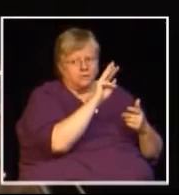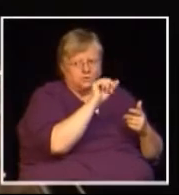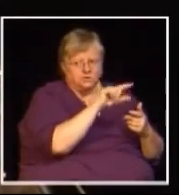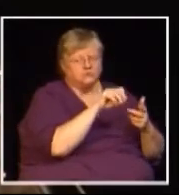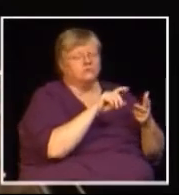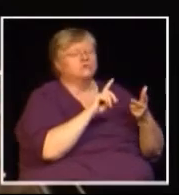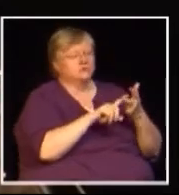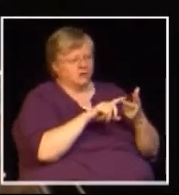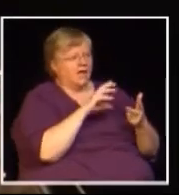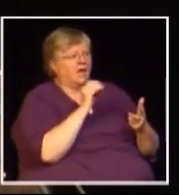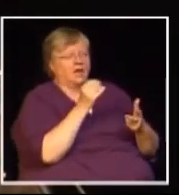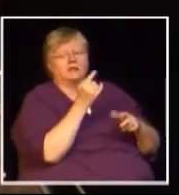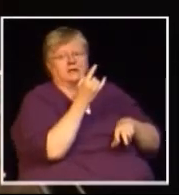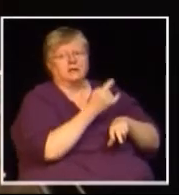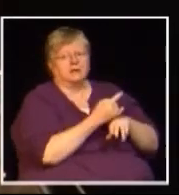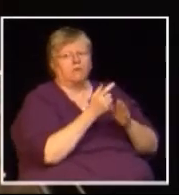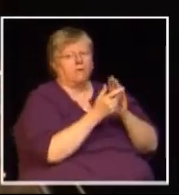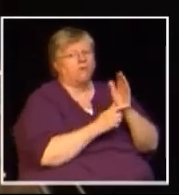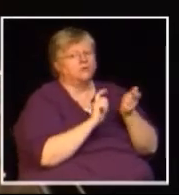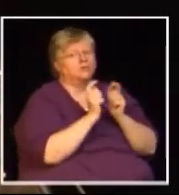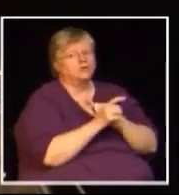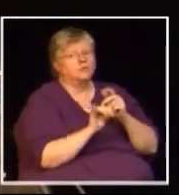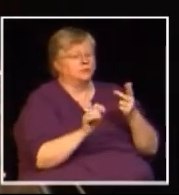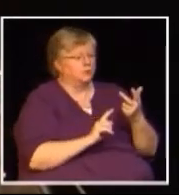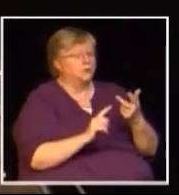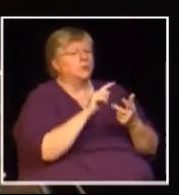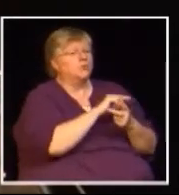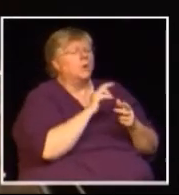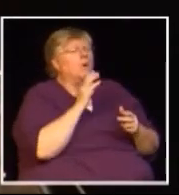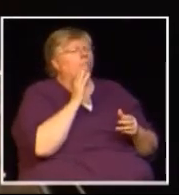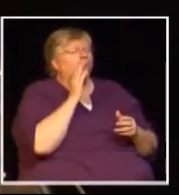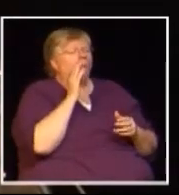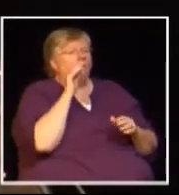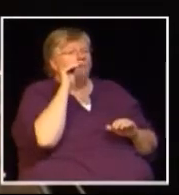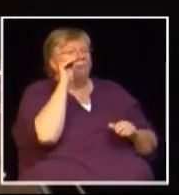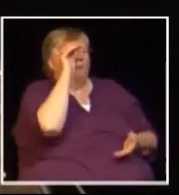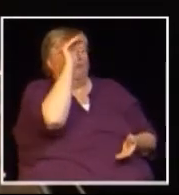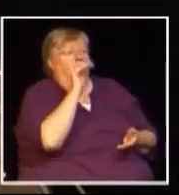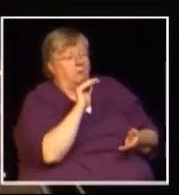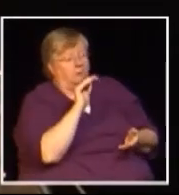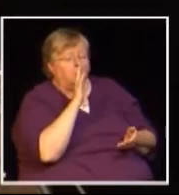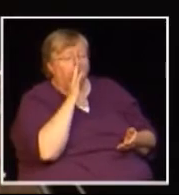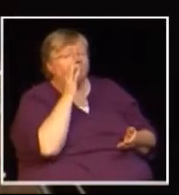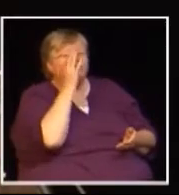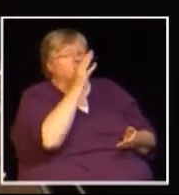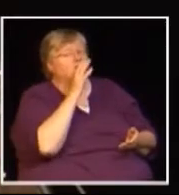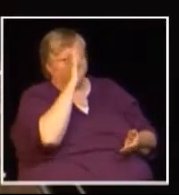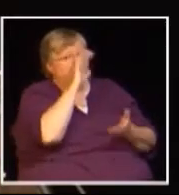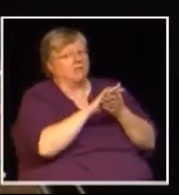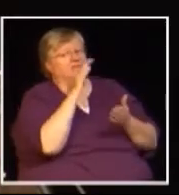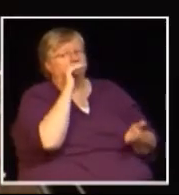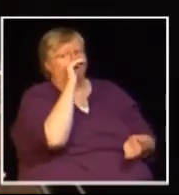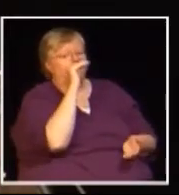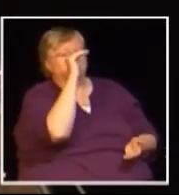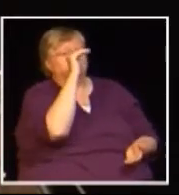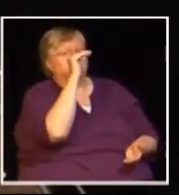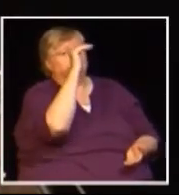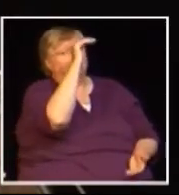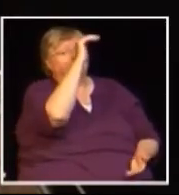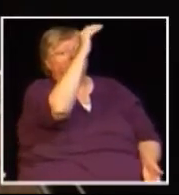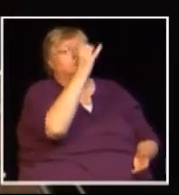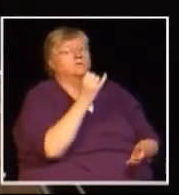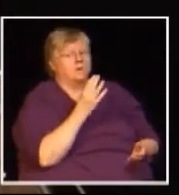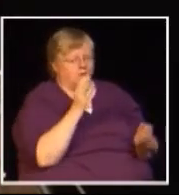on the liquor side but I think historically what we've seen is you'll see the jobs come back and people coming back and